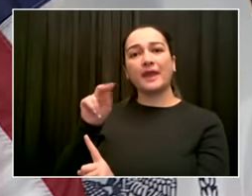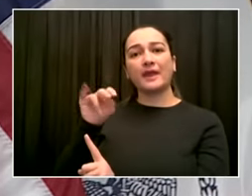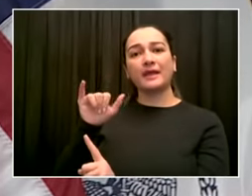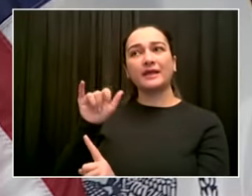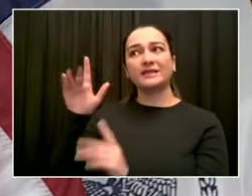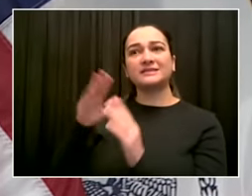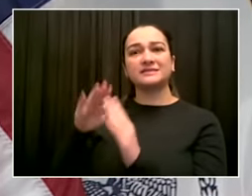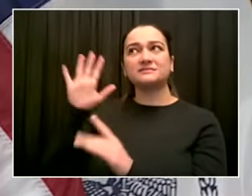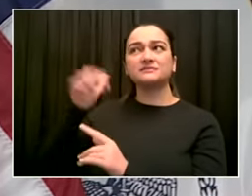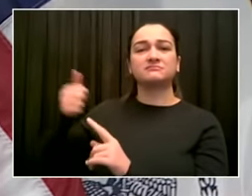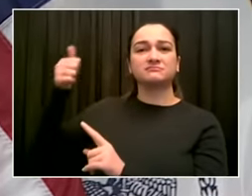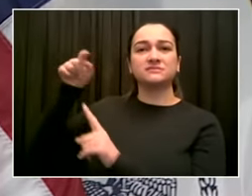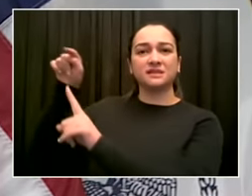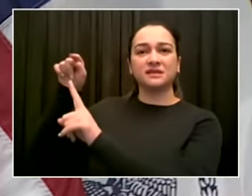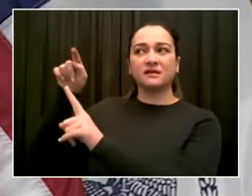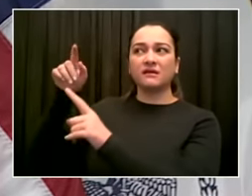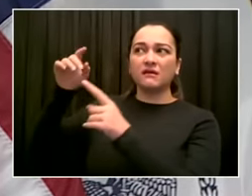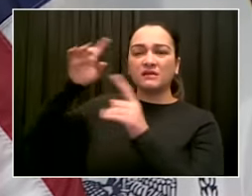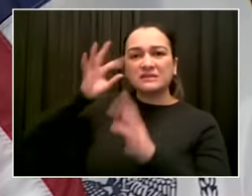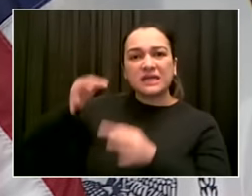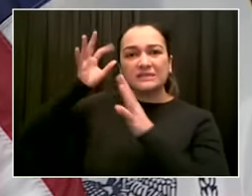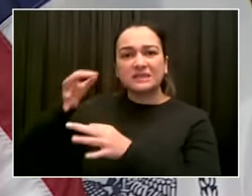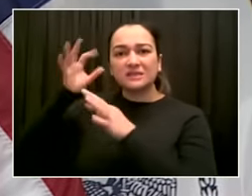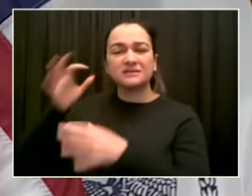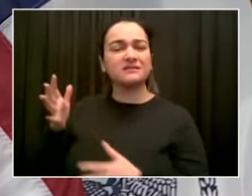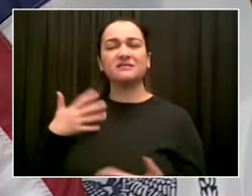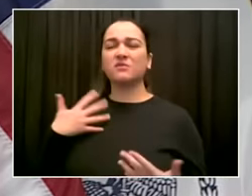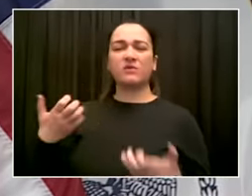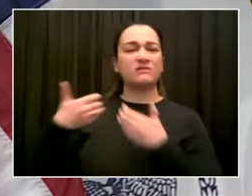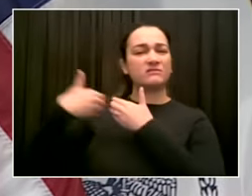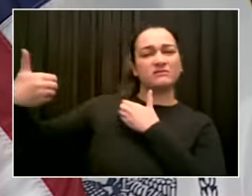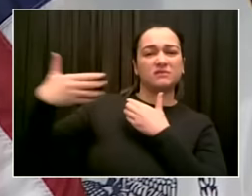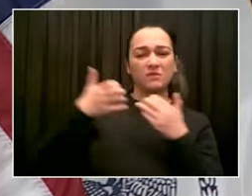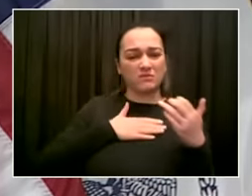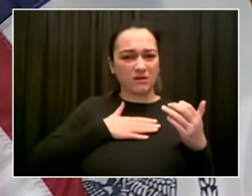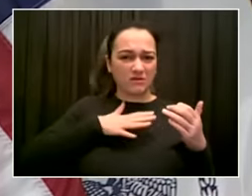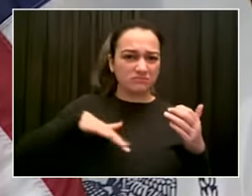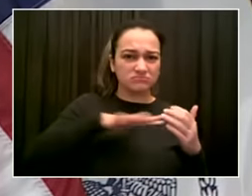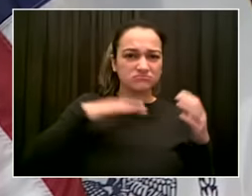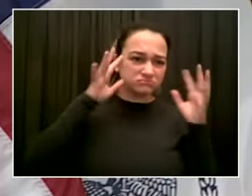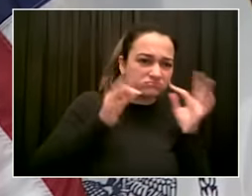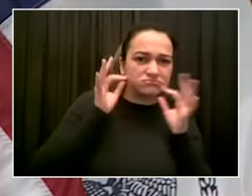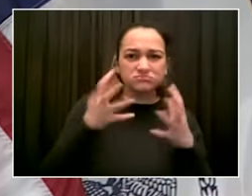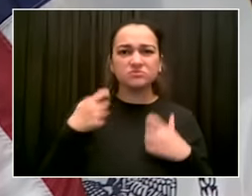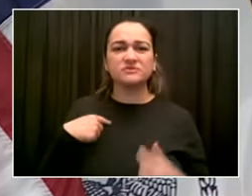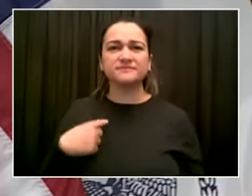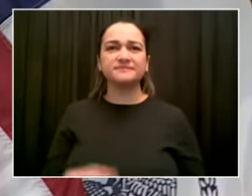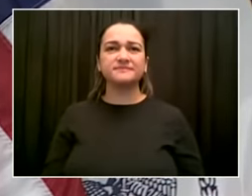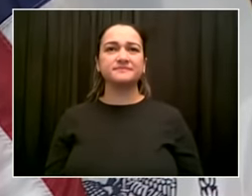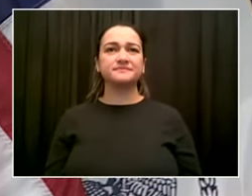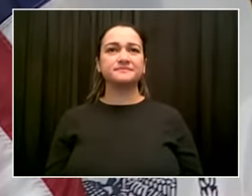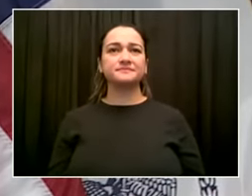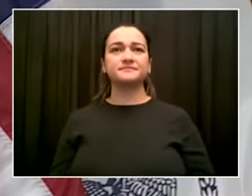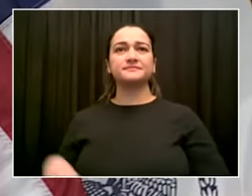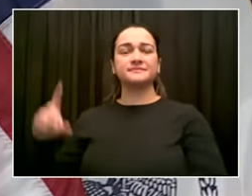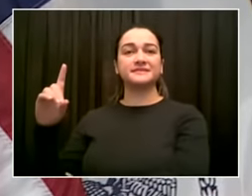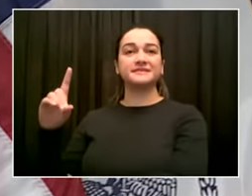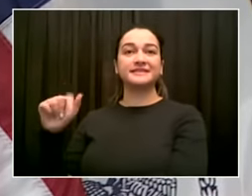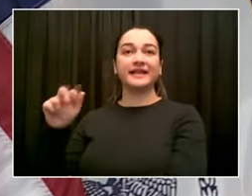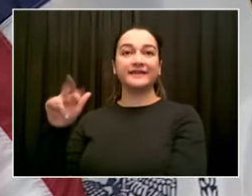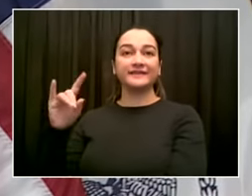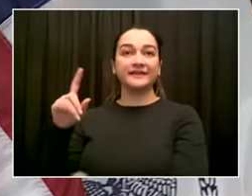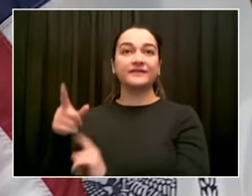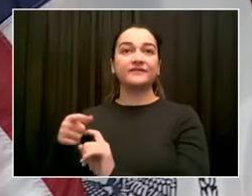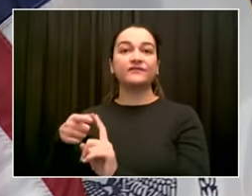Hi, Mr. Mayor. How are you doing? Doing well, David. How are you? Good, thanks. So yesterday, we reported on a proposal from a state